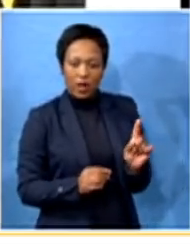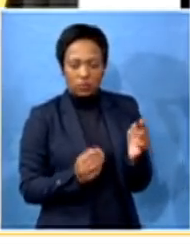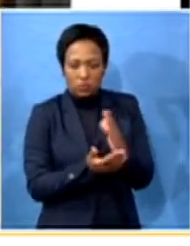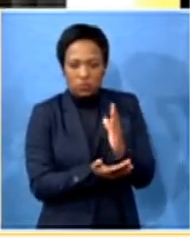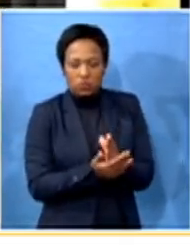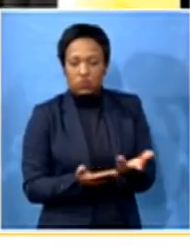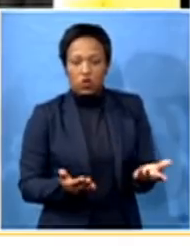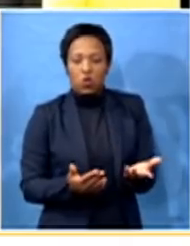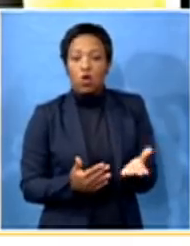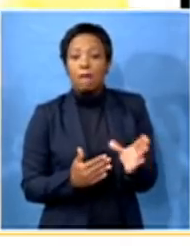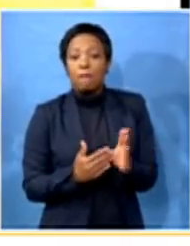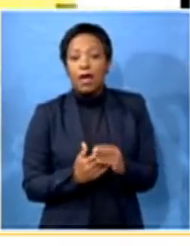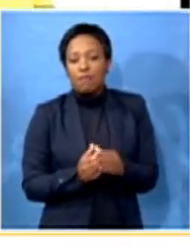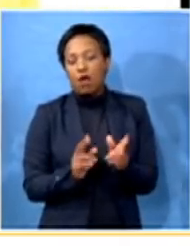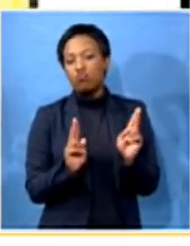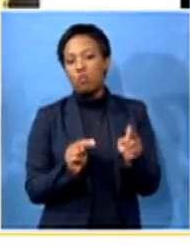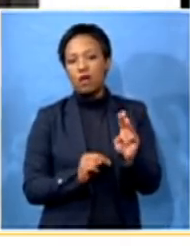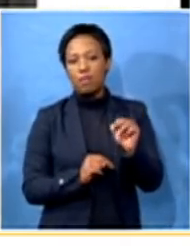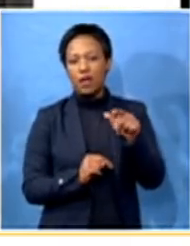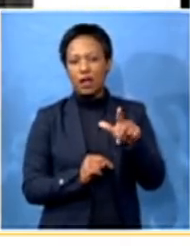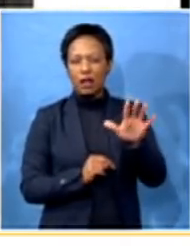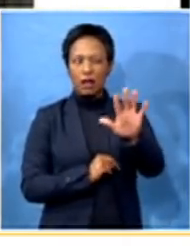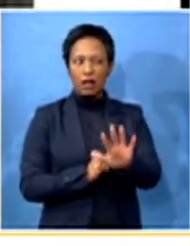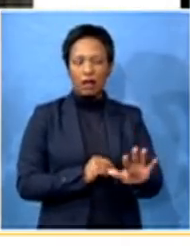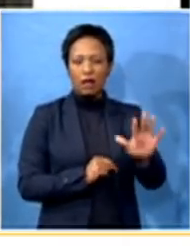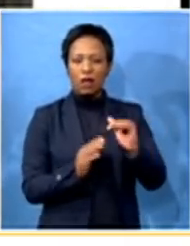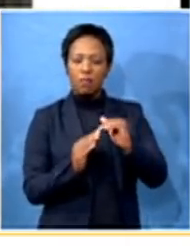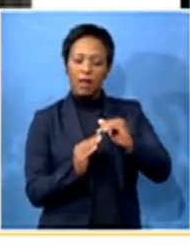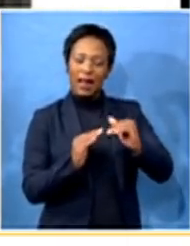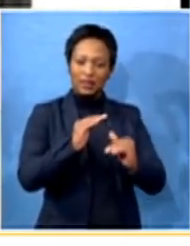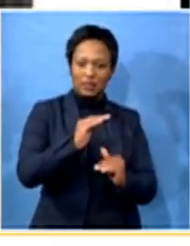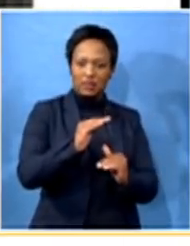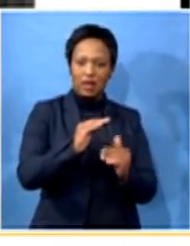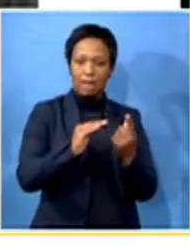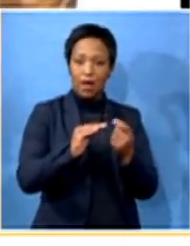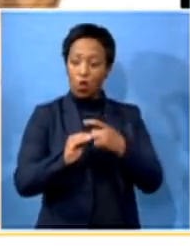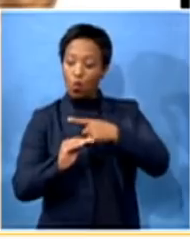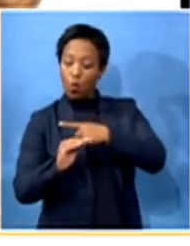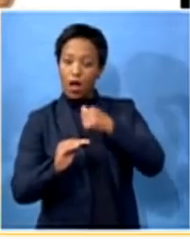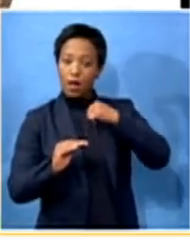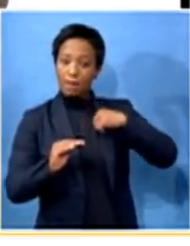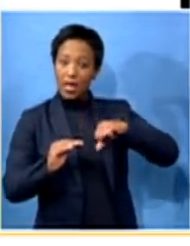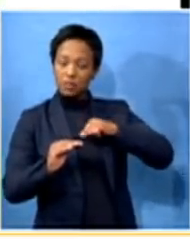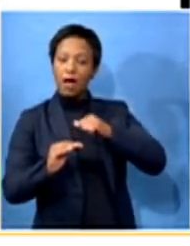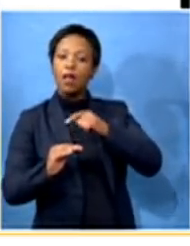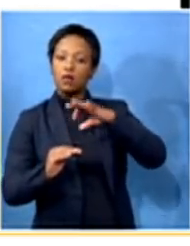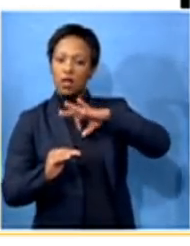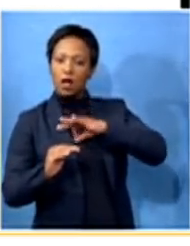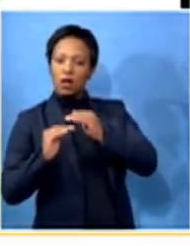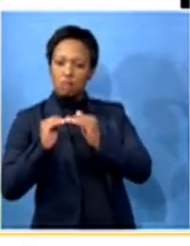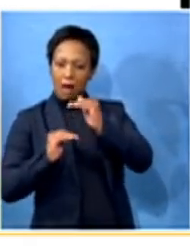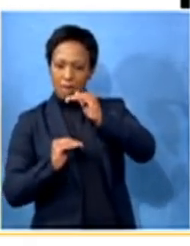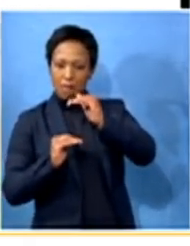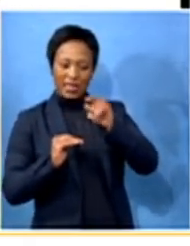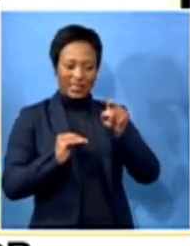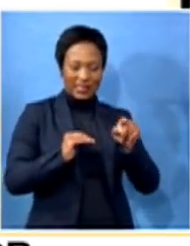ordinary MPL, she will be earning, I think, far less almost than what she'll be earning in the municipality of the Etteguini Metro, if I'm not